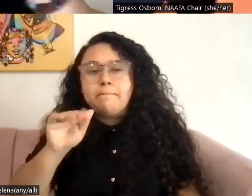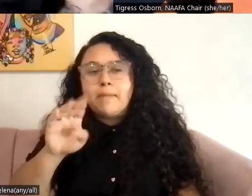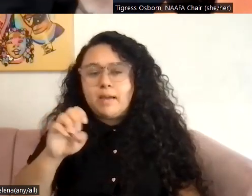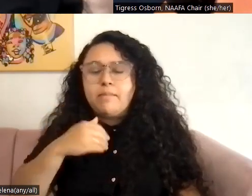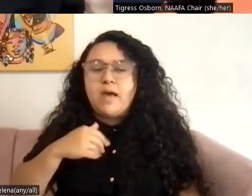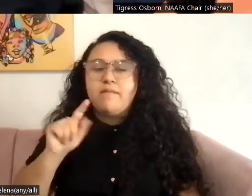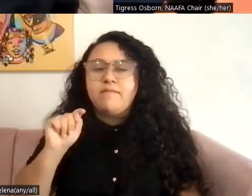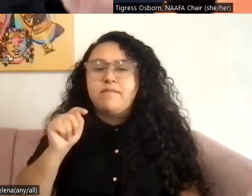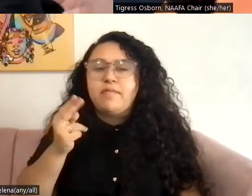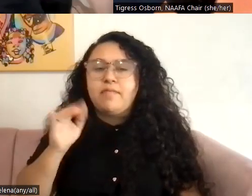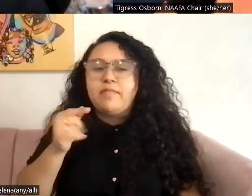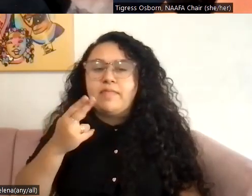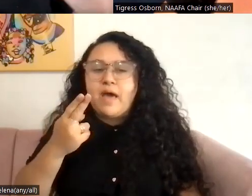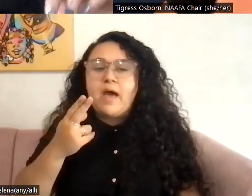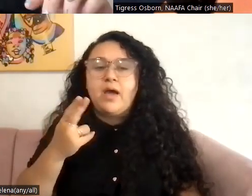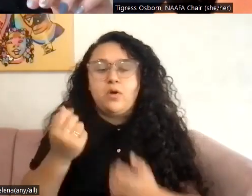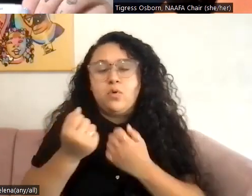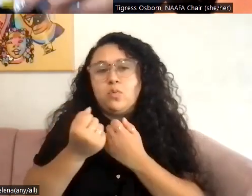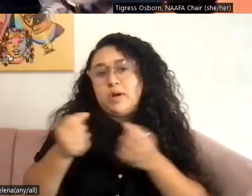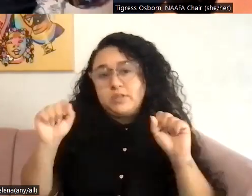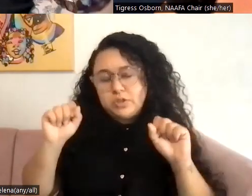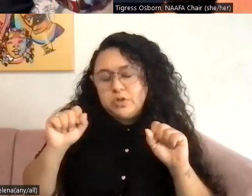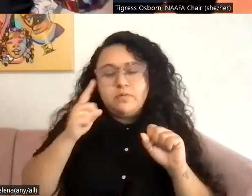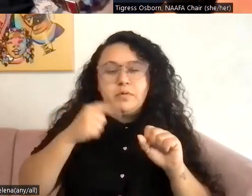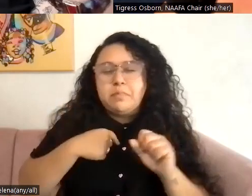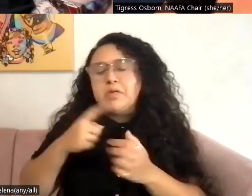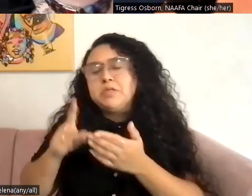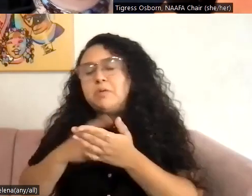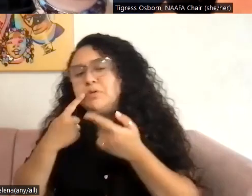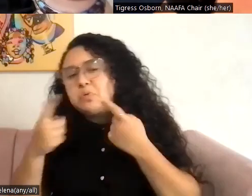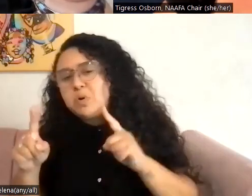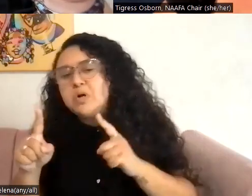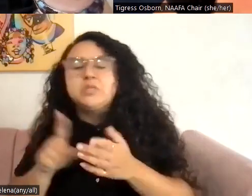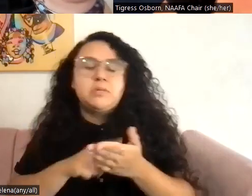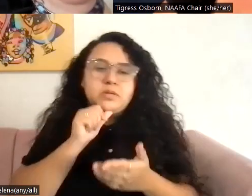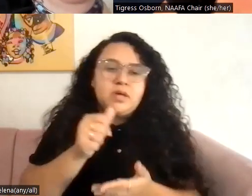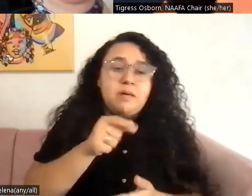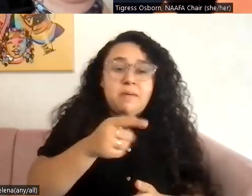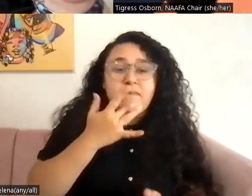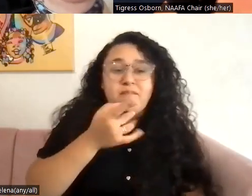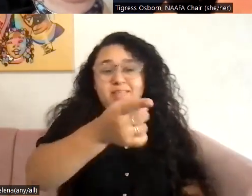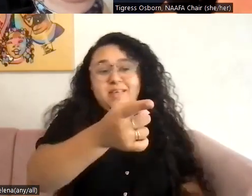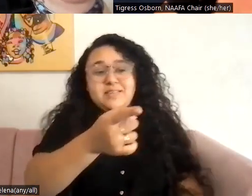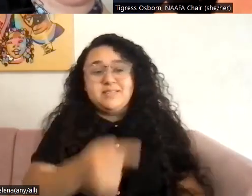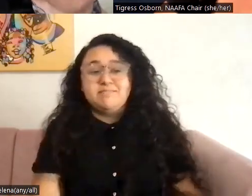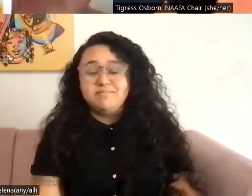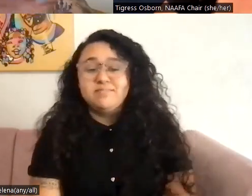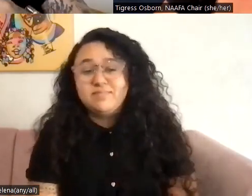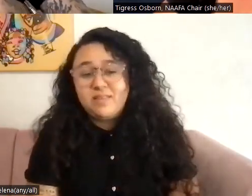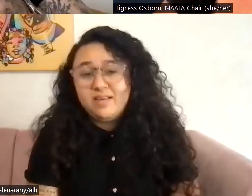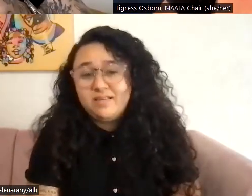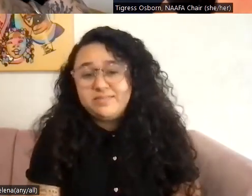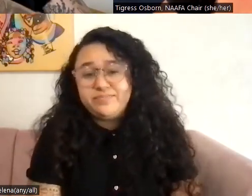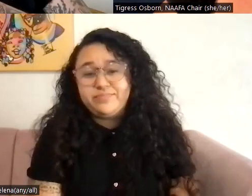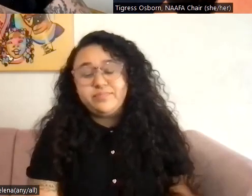Sometimes it works. Sometimes it doesn't. It's hit or miss. My favorite is this monistat chafing relief gel because it